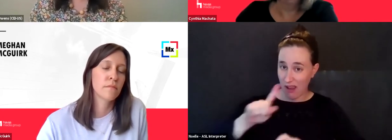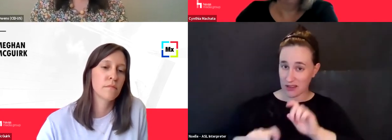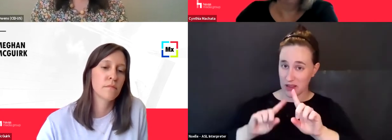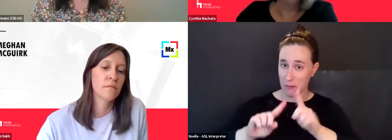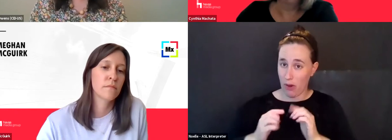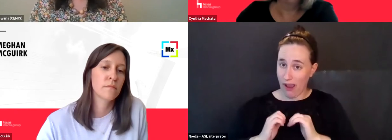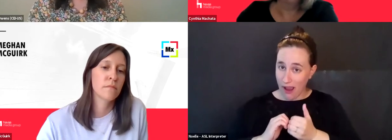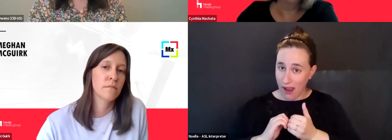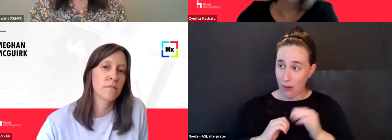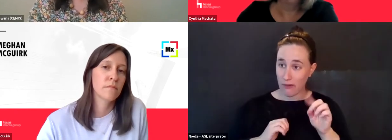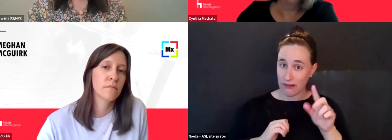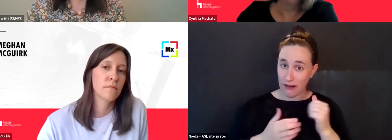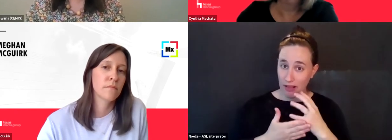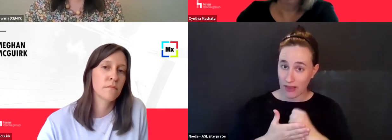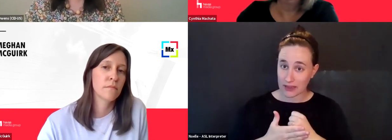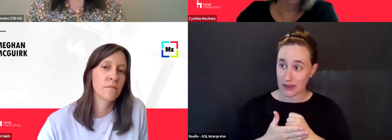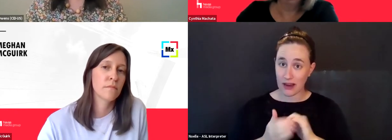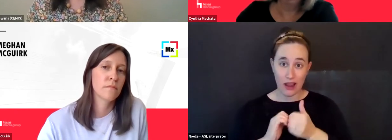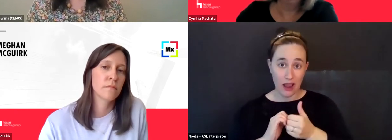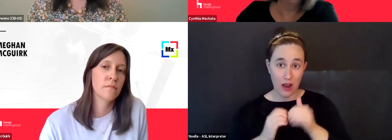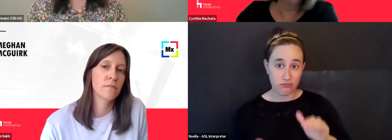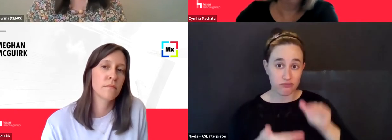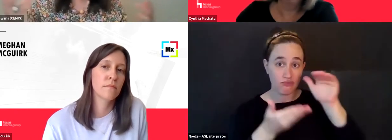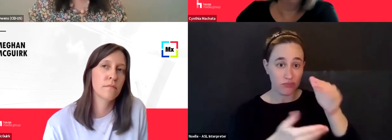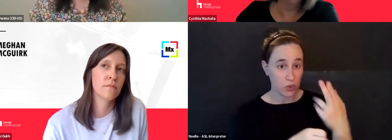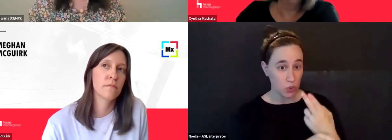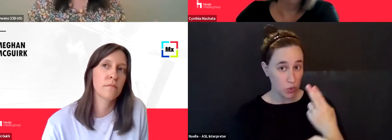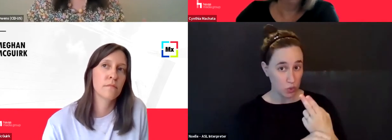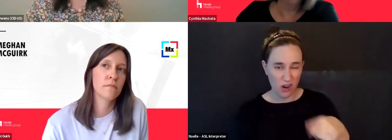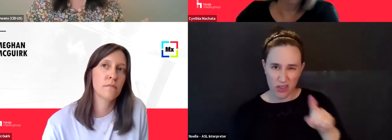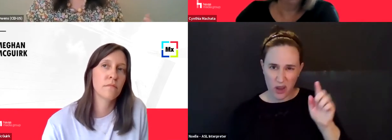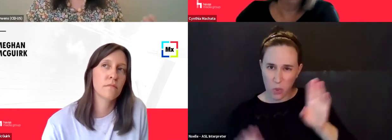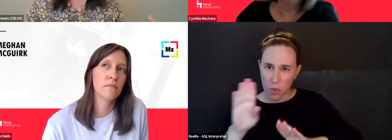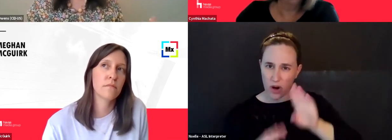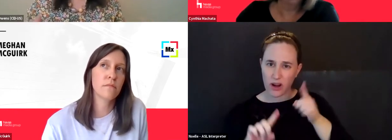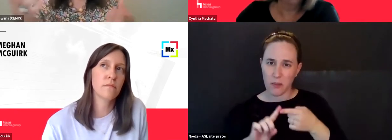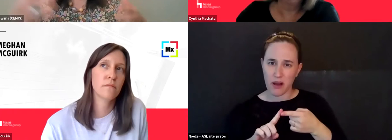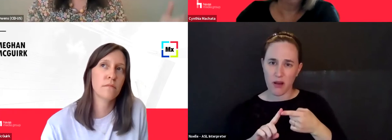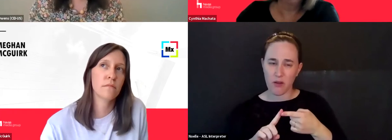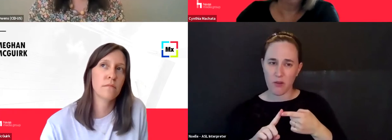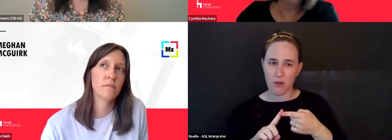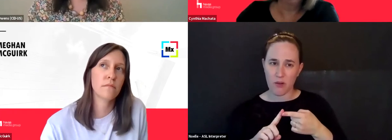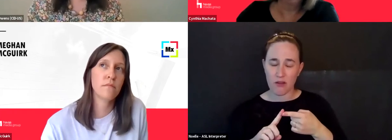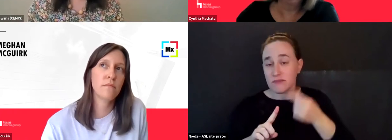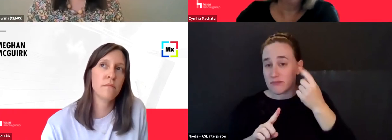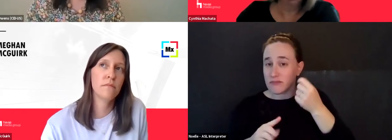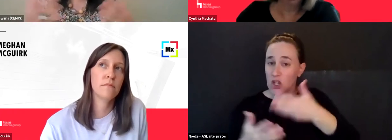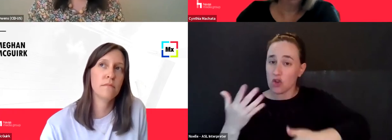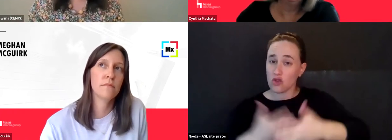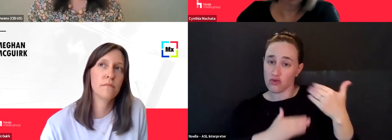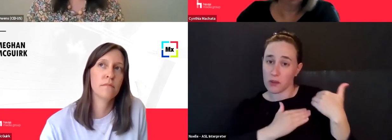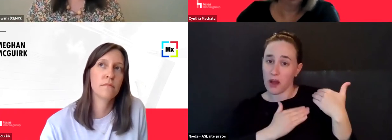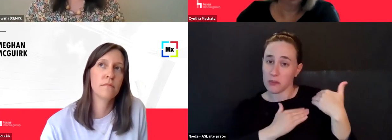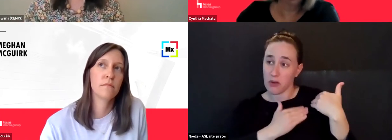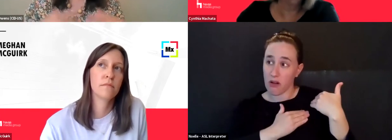used and, you know, are they, are they worried about the, the, the, you know, it's the social responsible thing. Are they